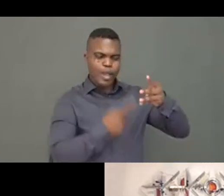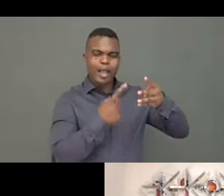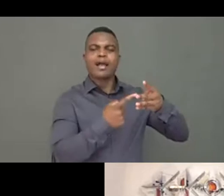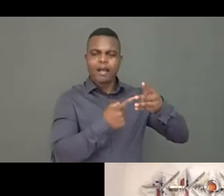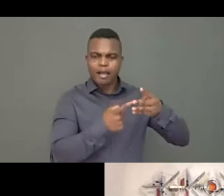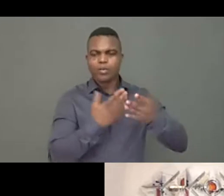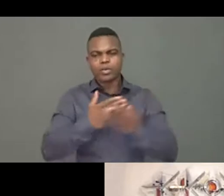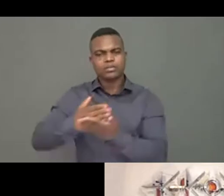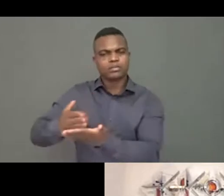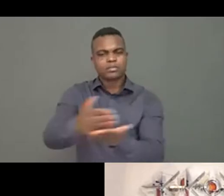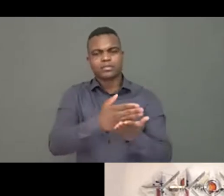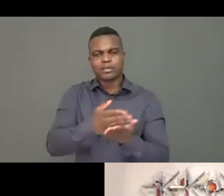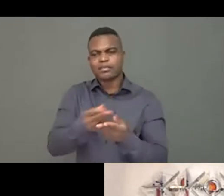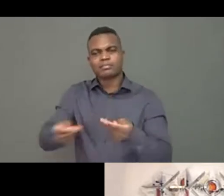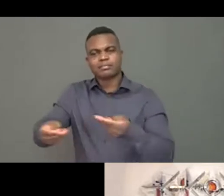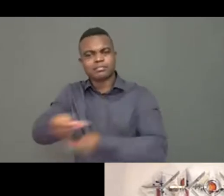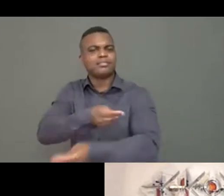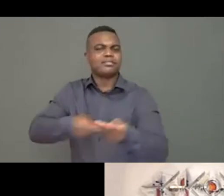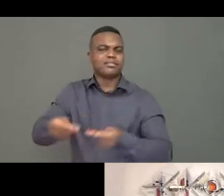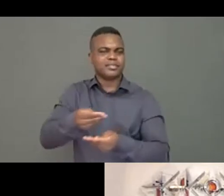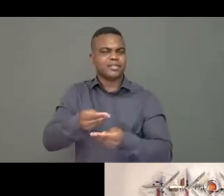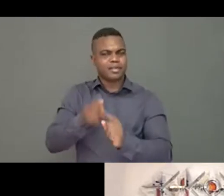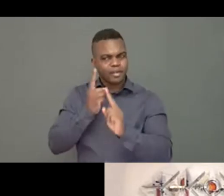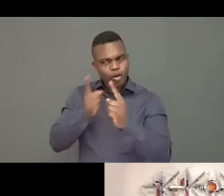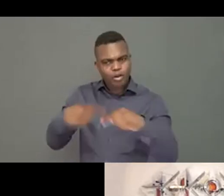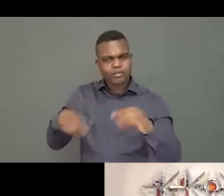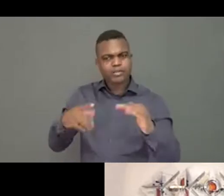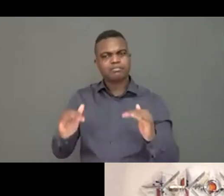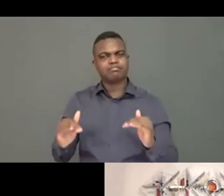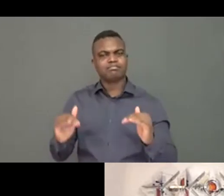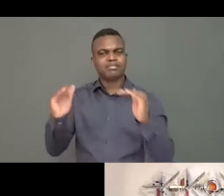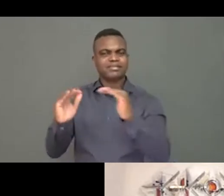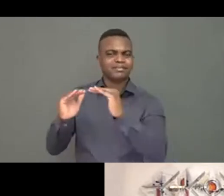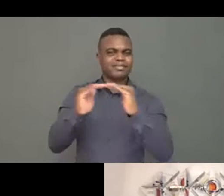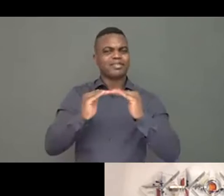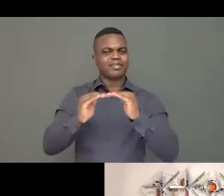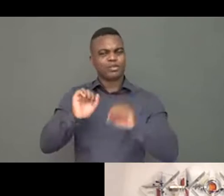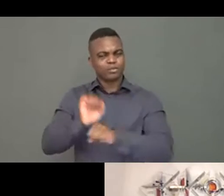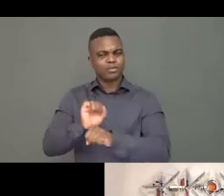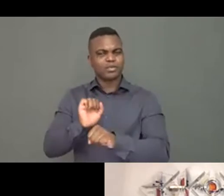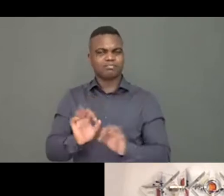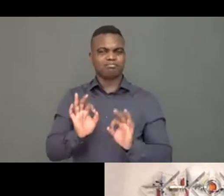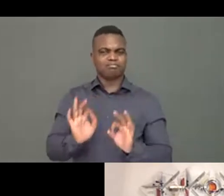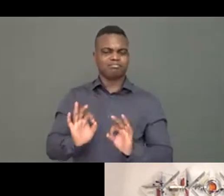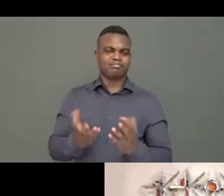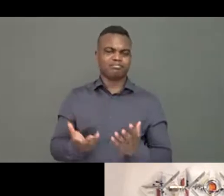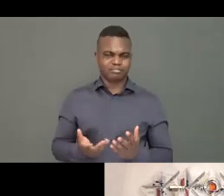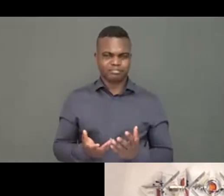very, very much. We are proud of that. And we are also, we have seen organization